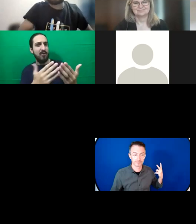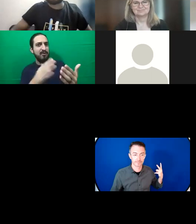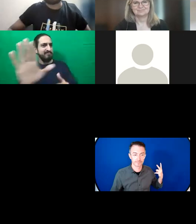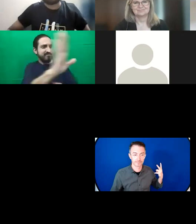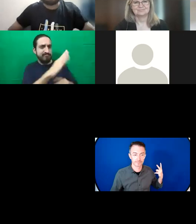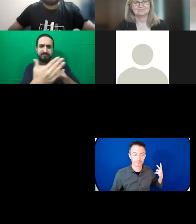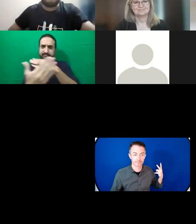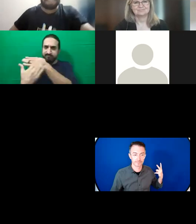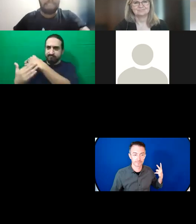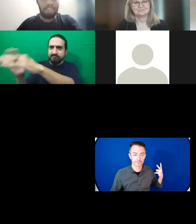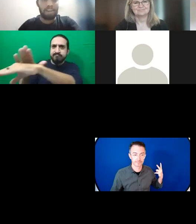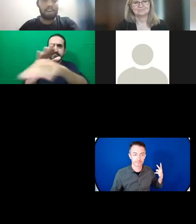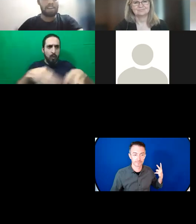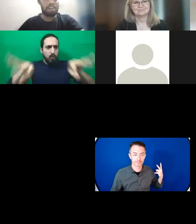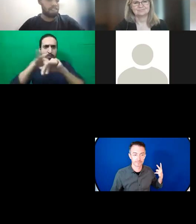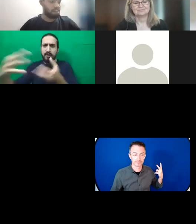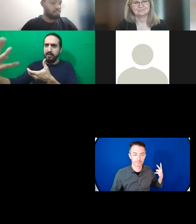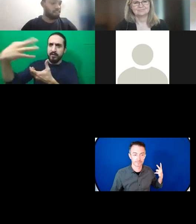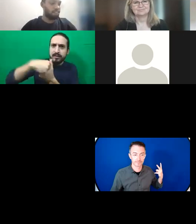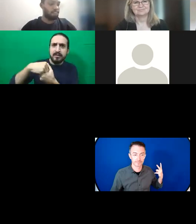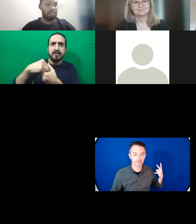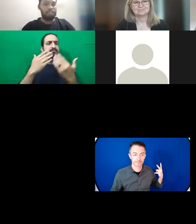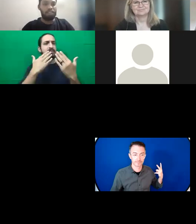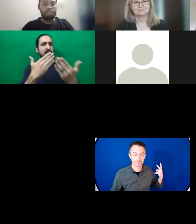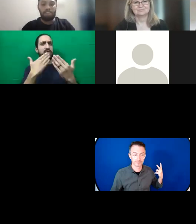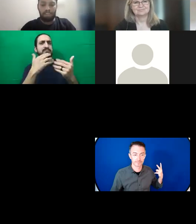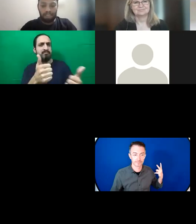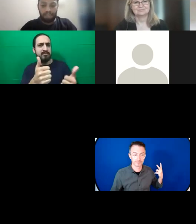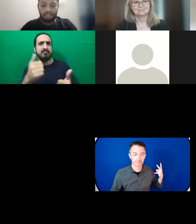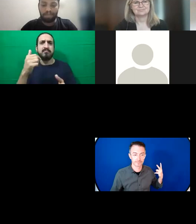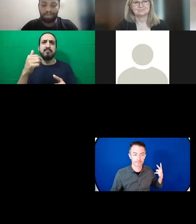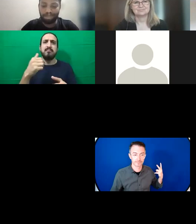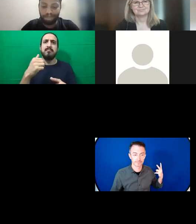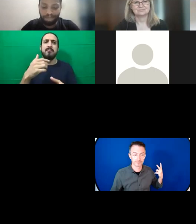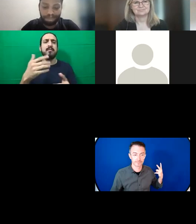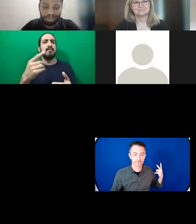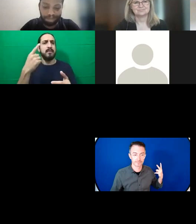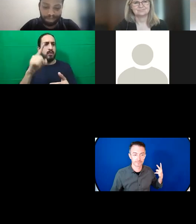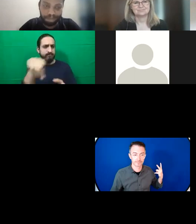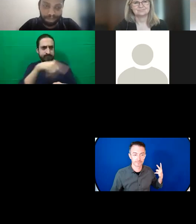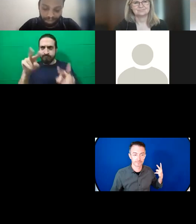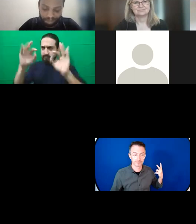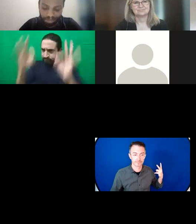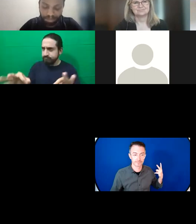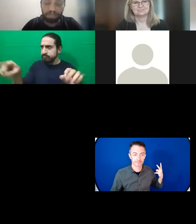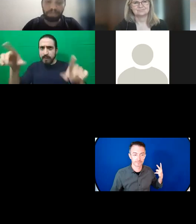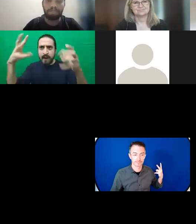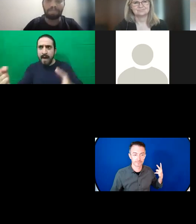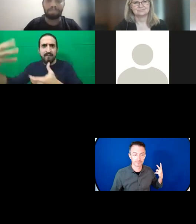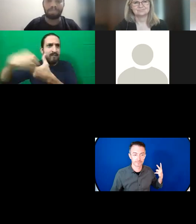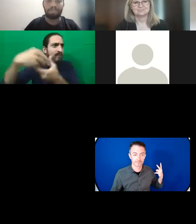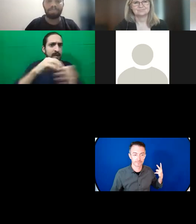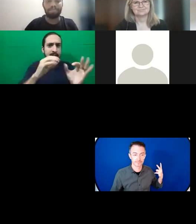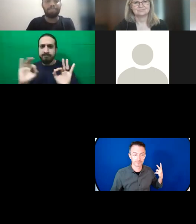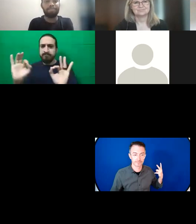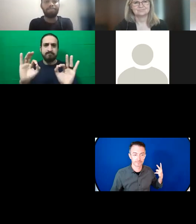participation and genuine and meaningful participation a call for capacity a call for accountability